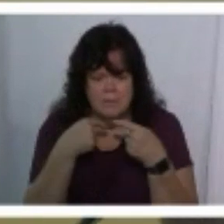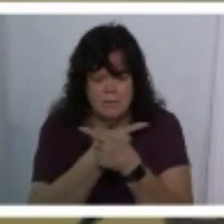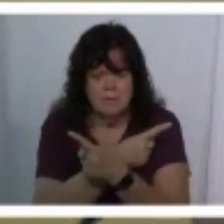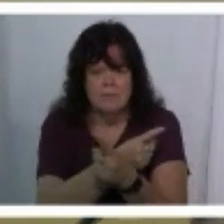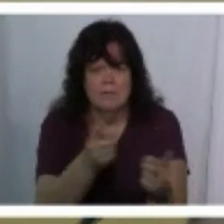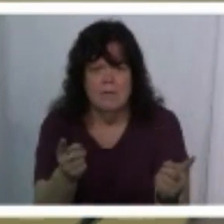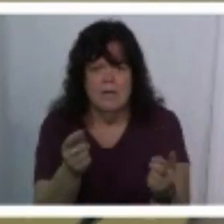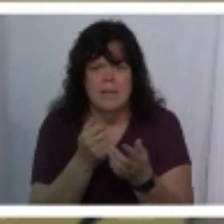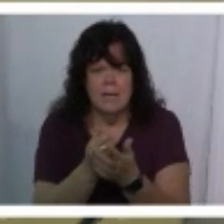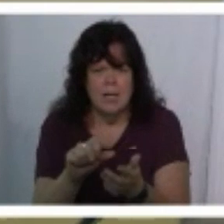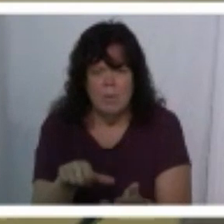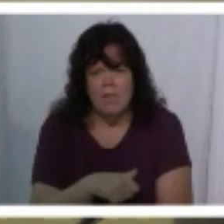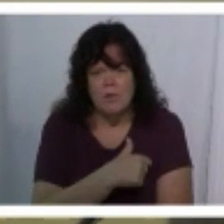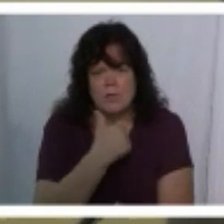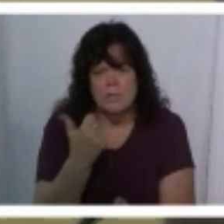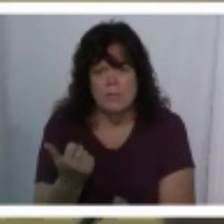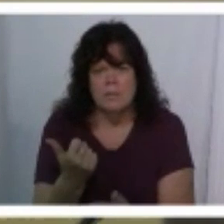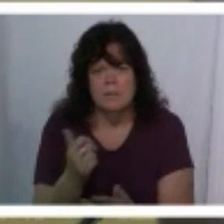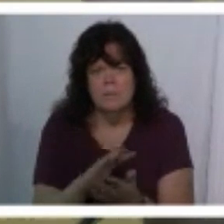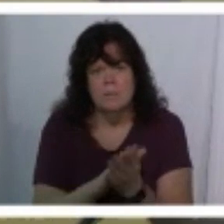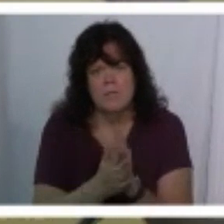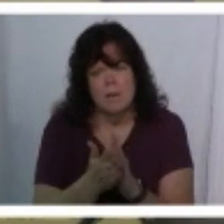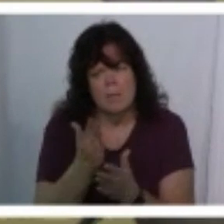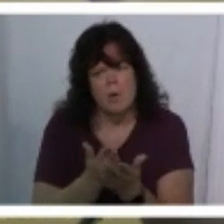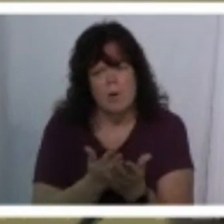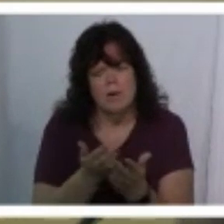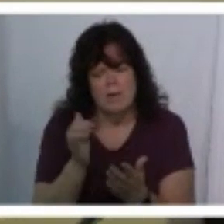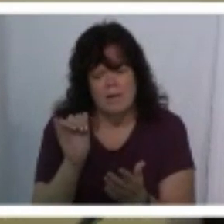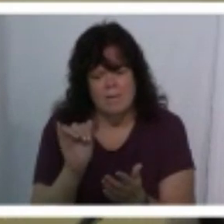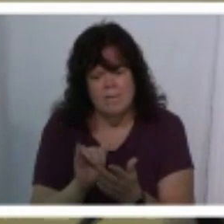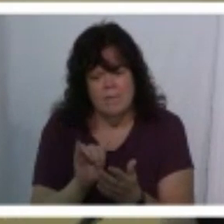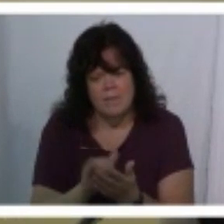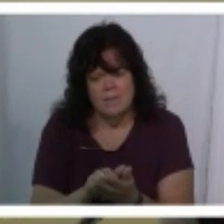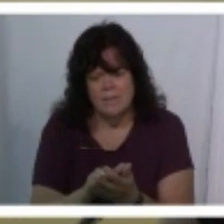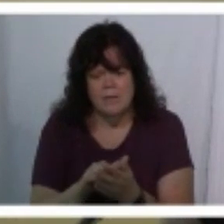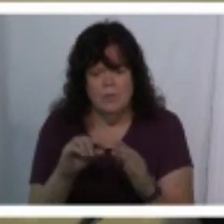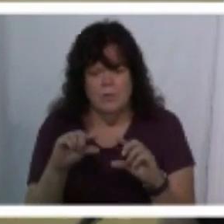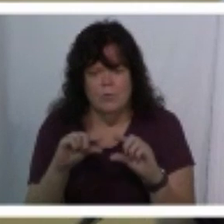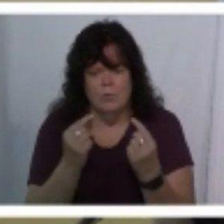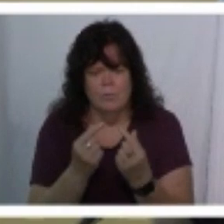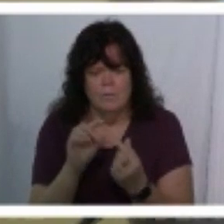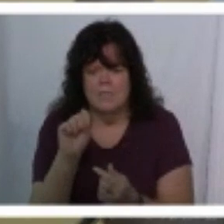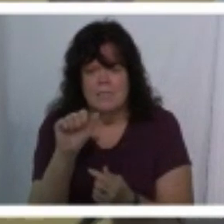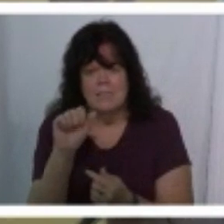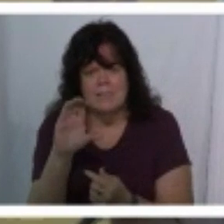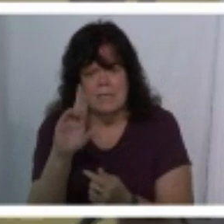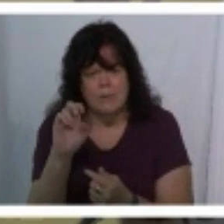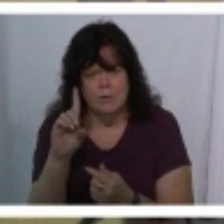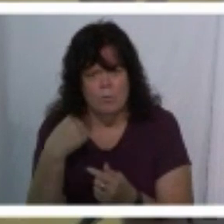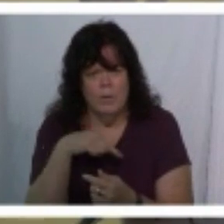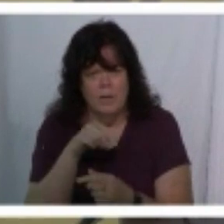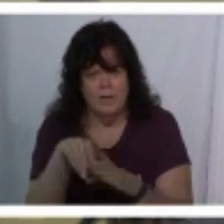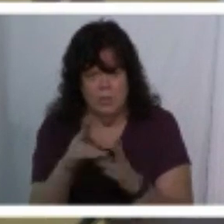and to help others become a part of the sacred we in your name we pray